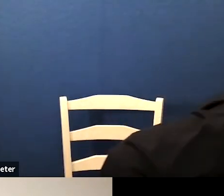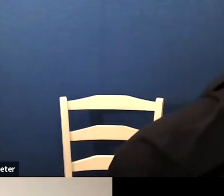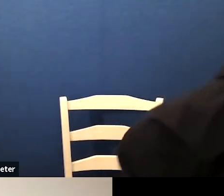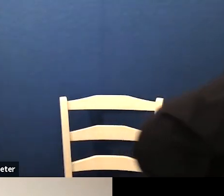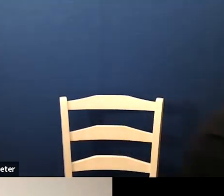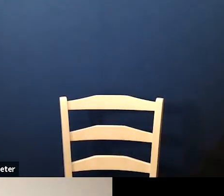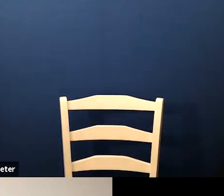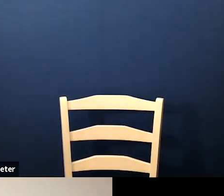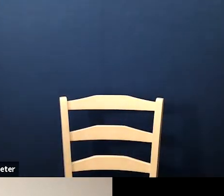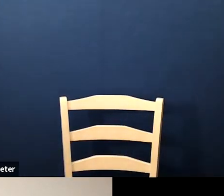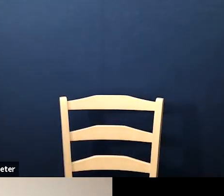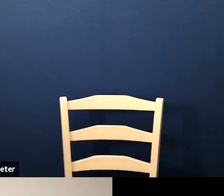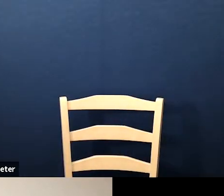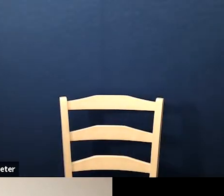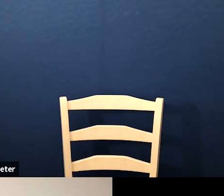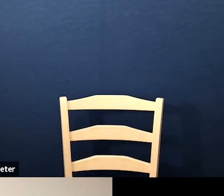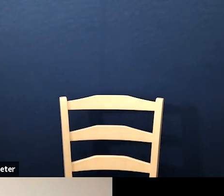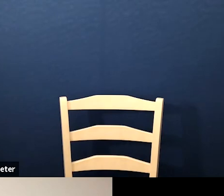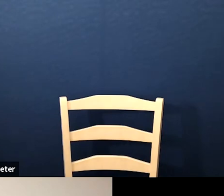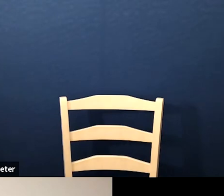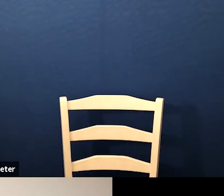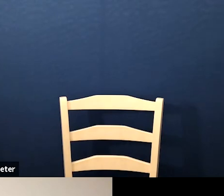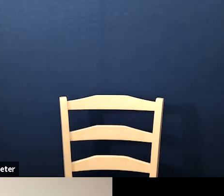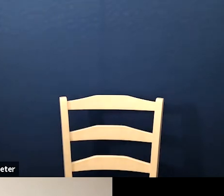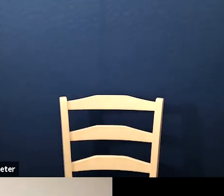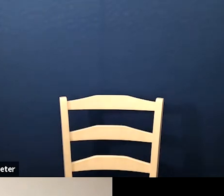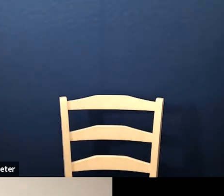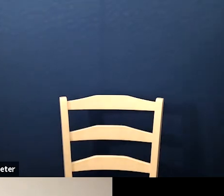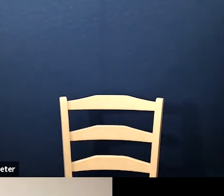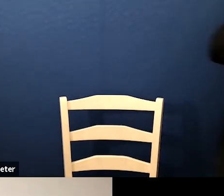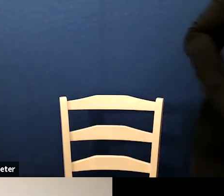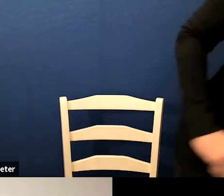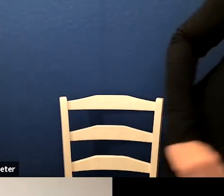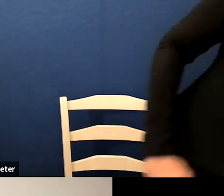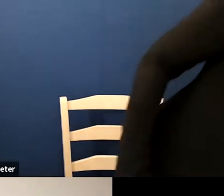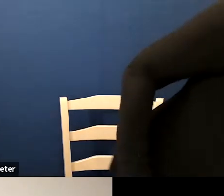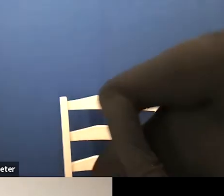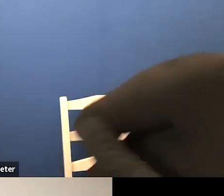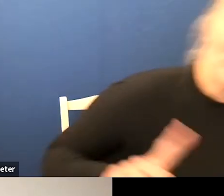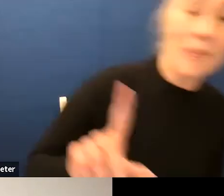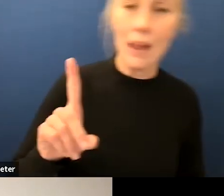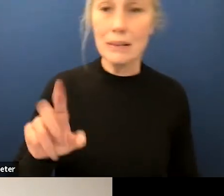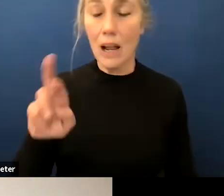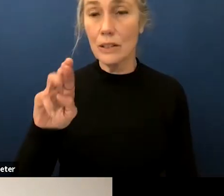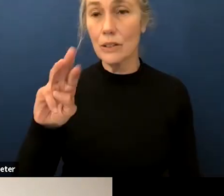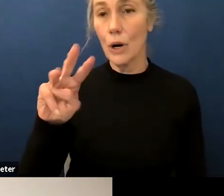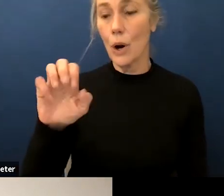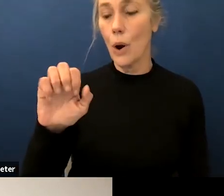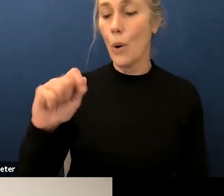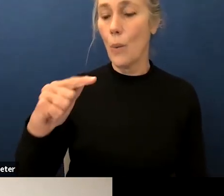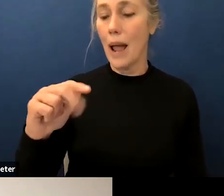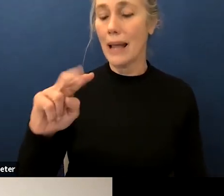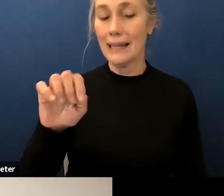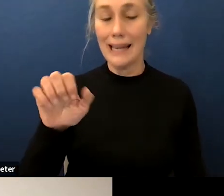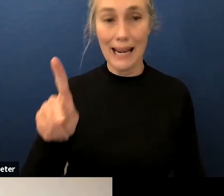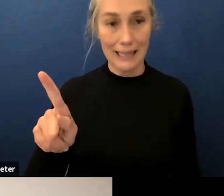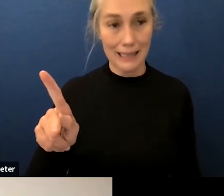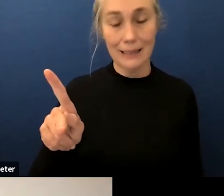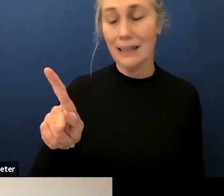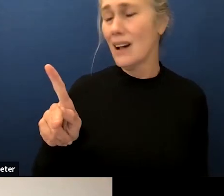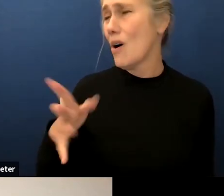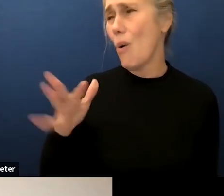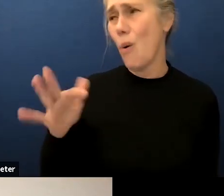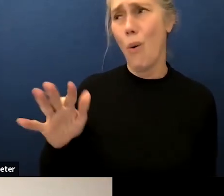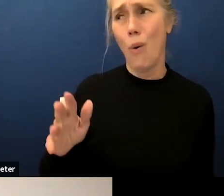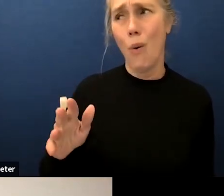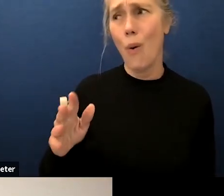um more it's more comment and that is number one i am delighted to see suspension rates dropping